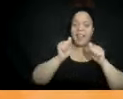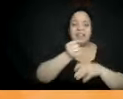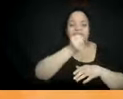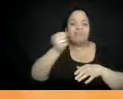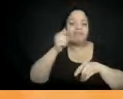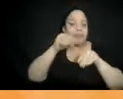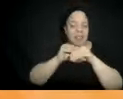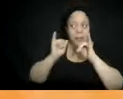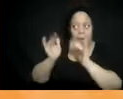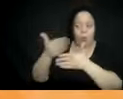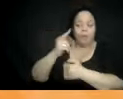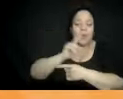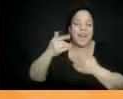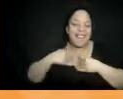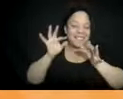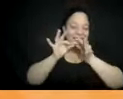Let Ebenay know.